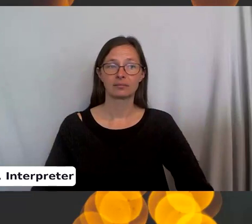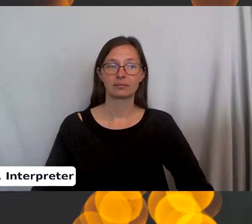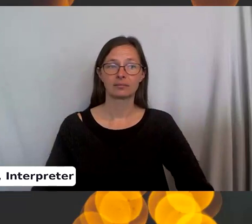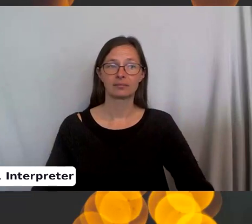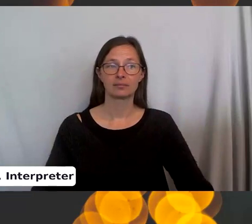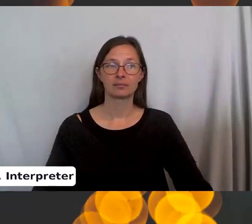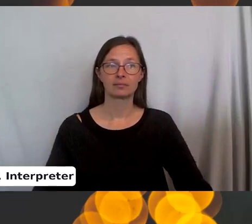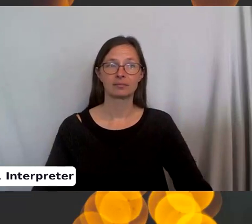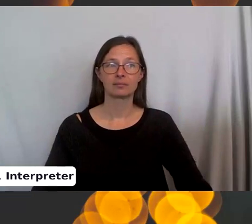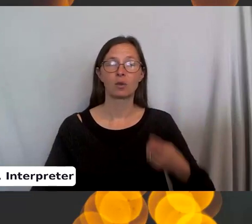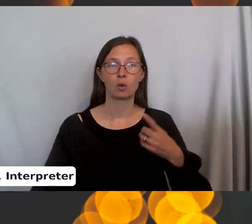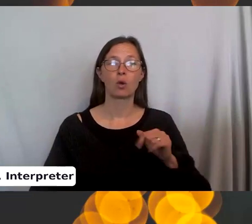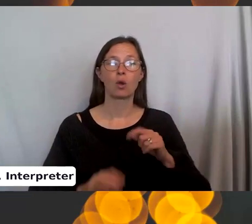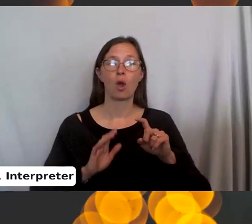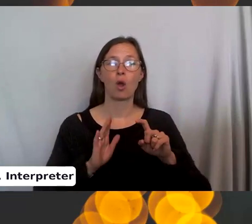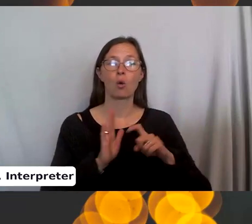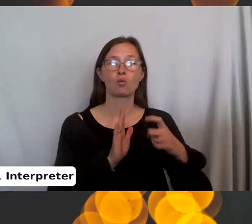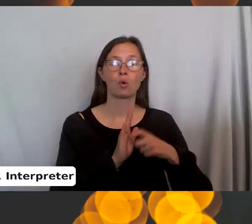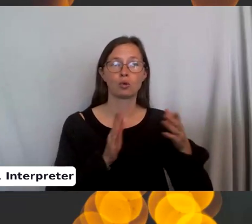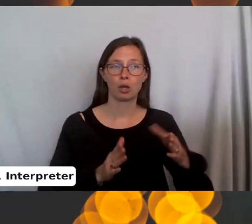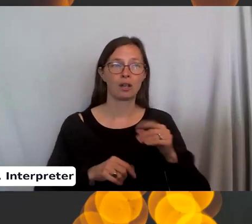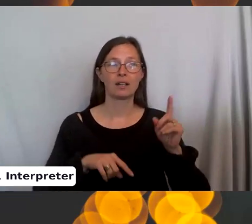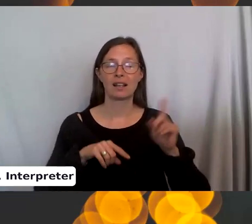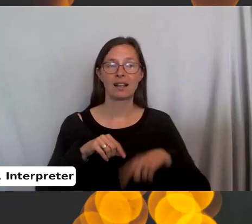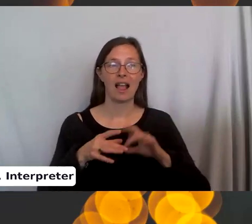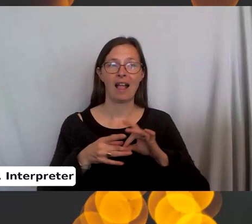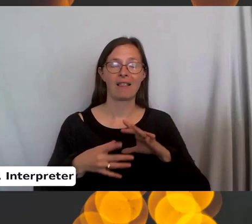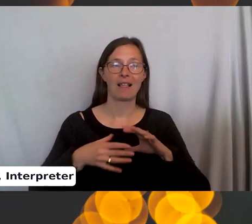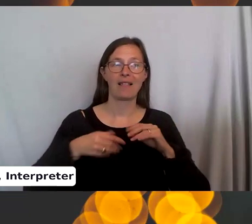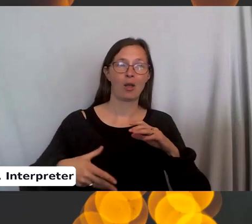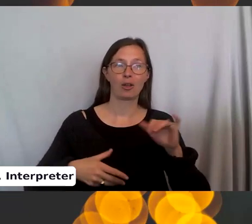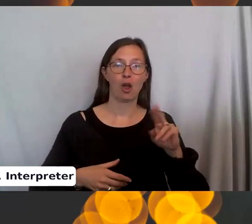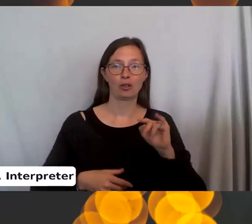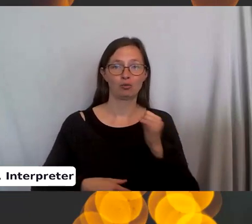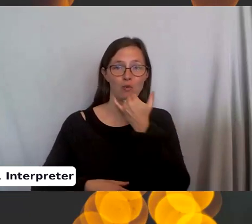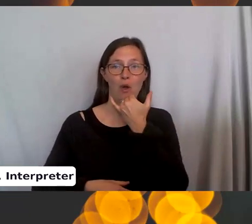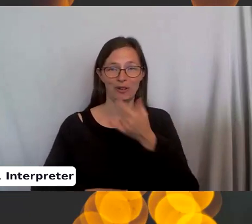You're a crocheter. I can't let go of the yarn. It's wrong.